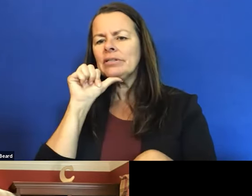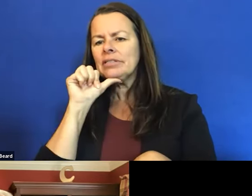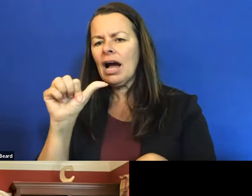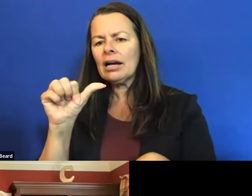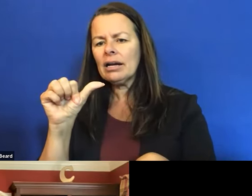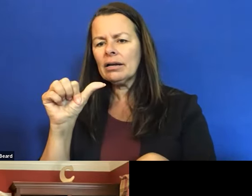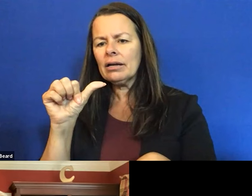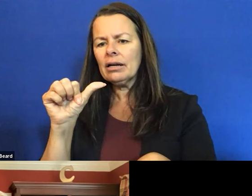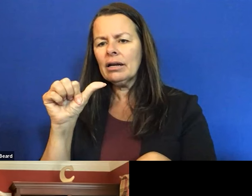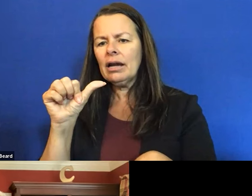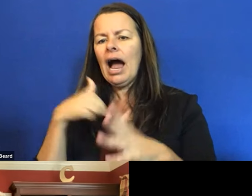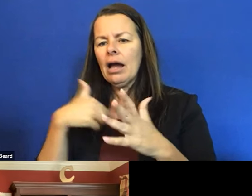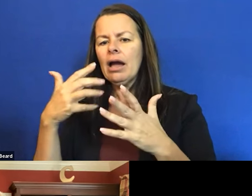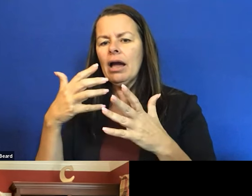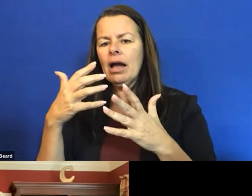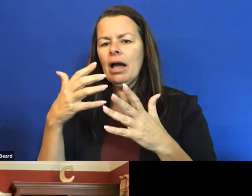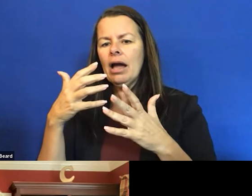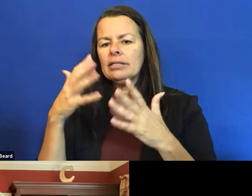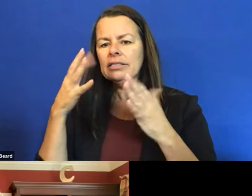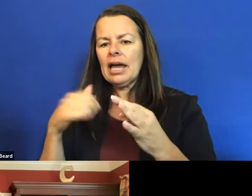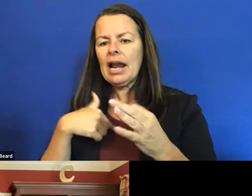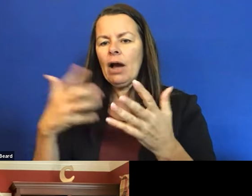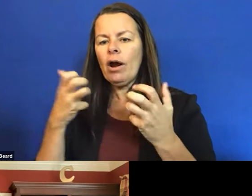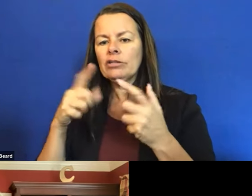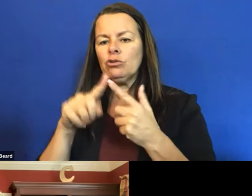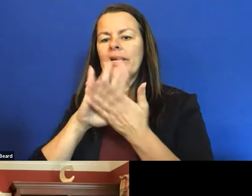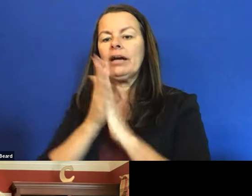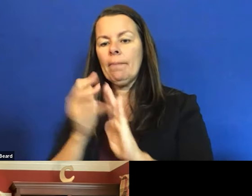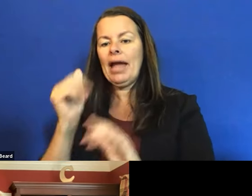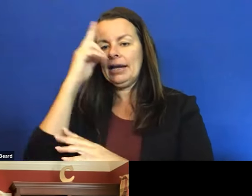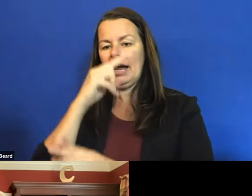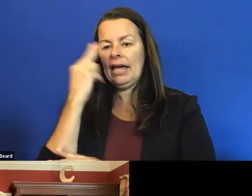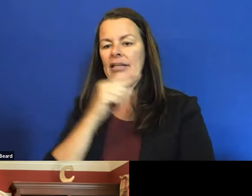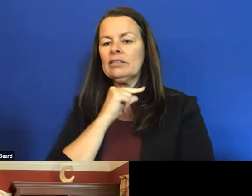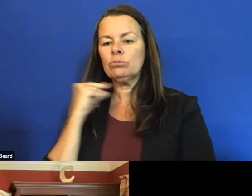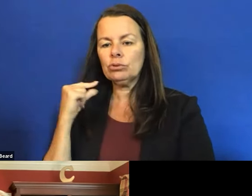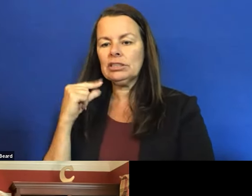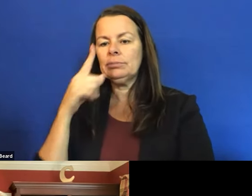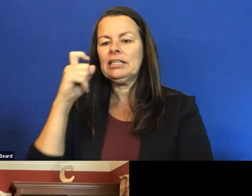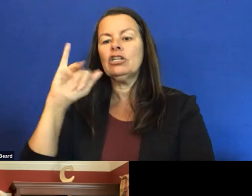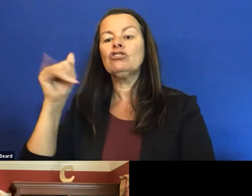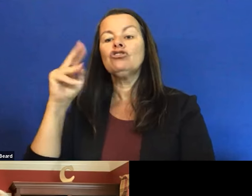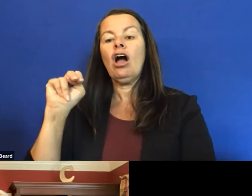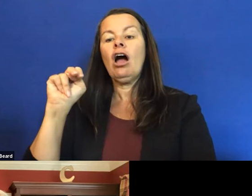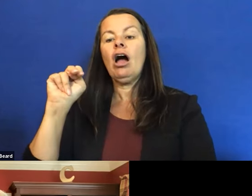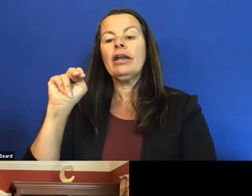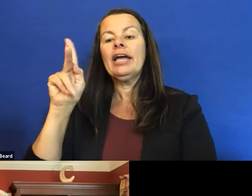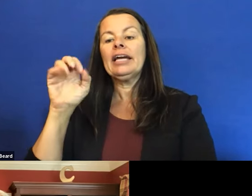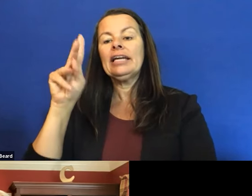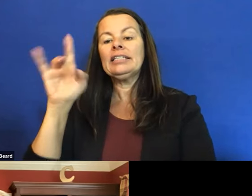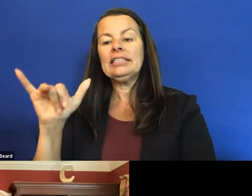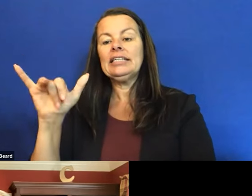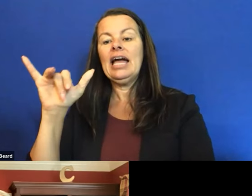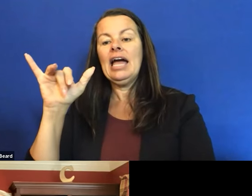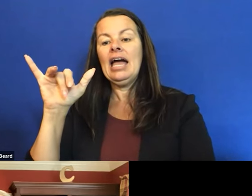decided I wanted to become a Catholic priest because John Kennedy had gotten assassinated, given in his life to help people. And so I